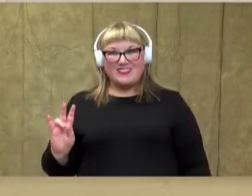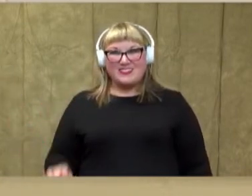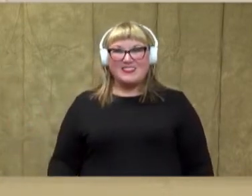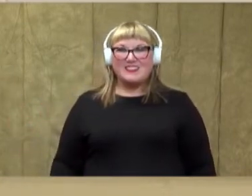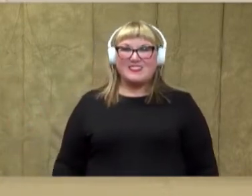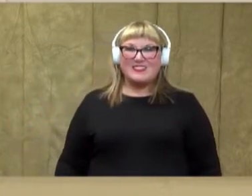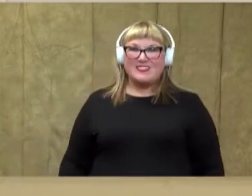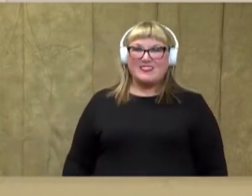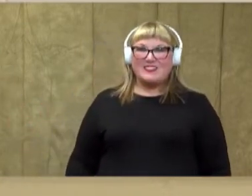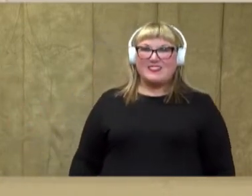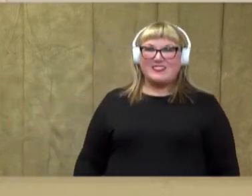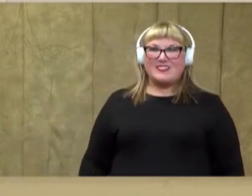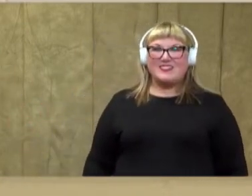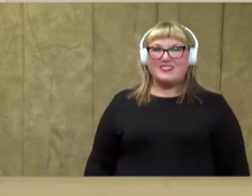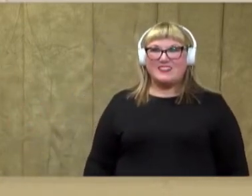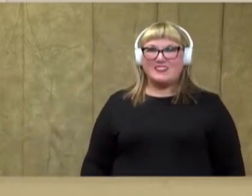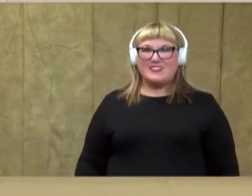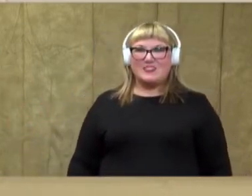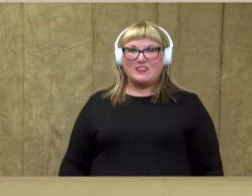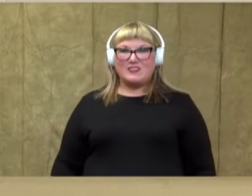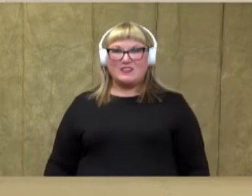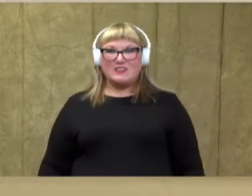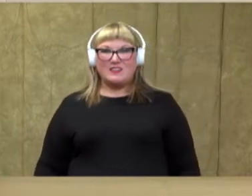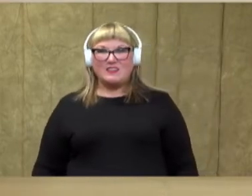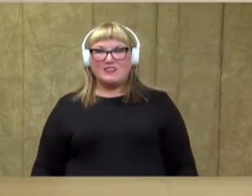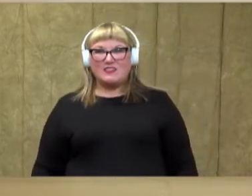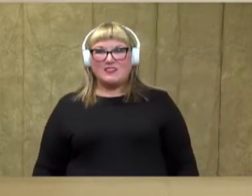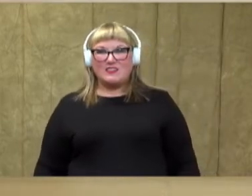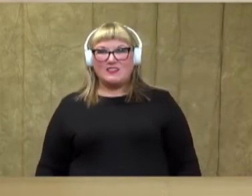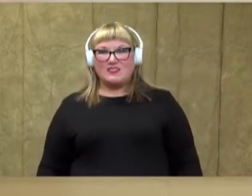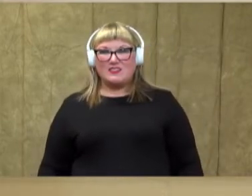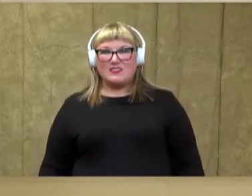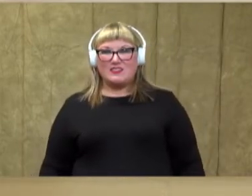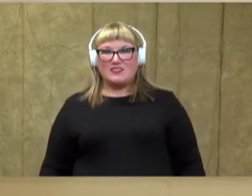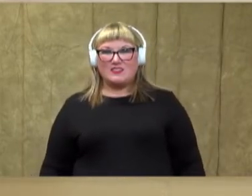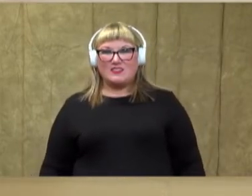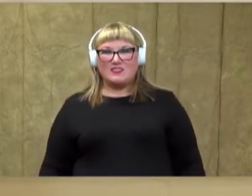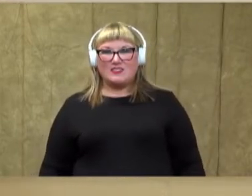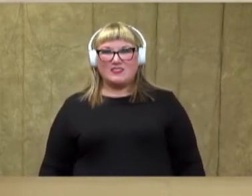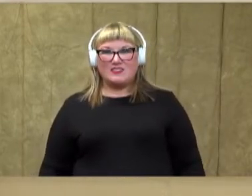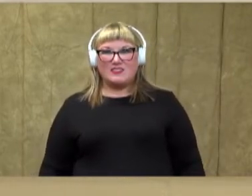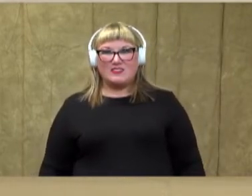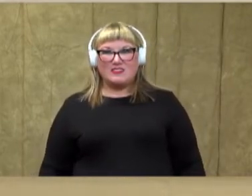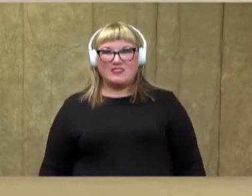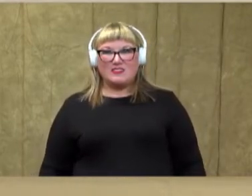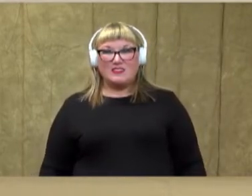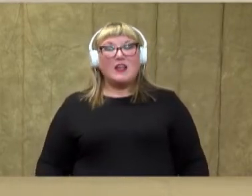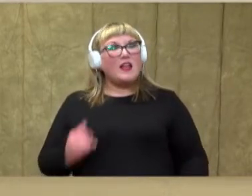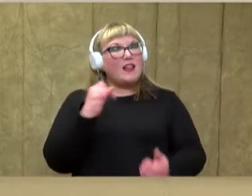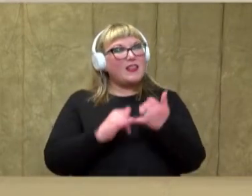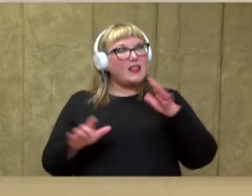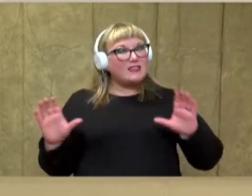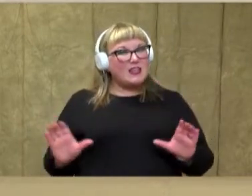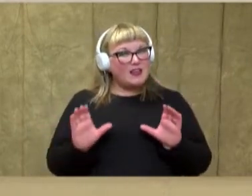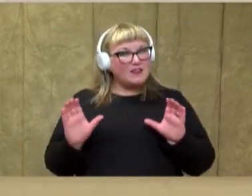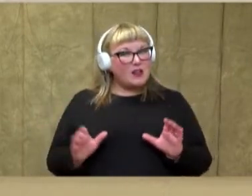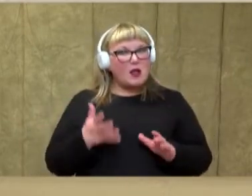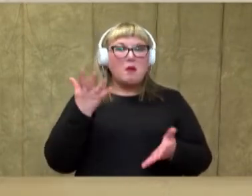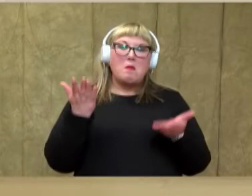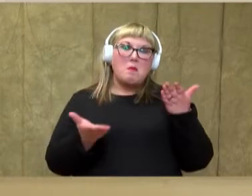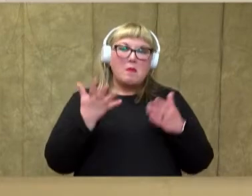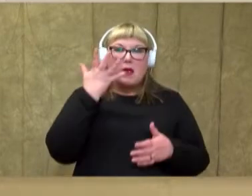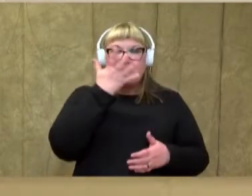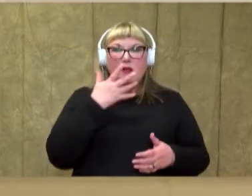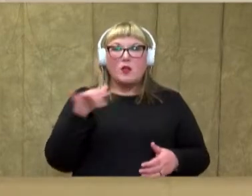That makes a number 7. Good job. Our last activity for counting on might look